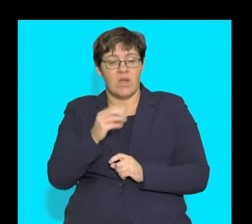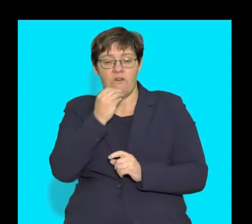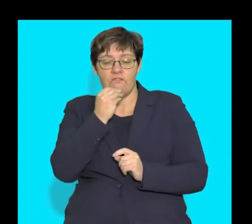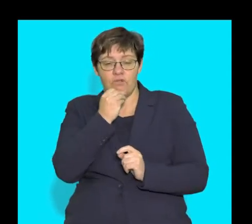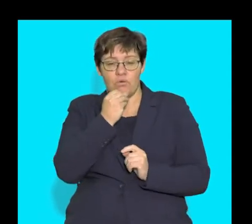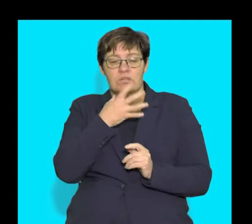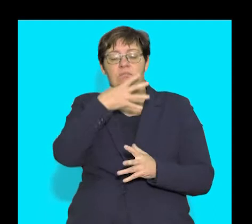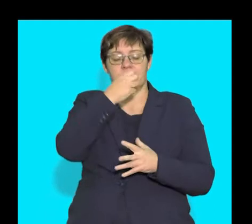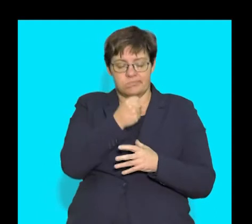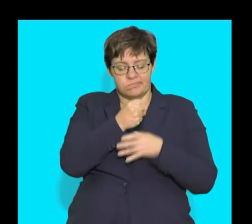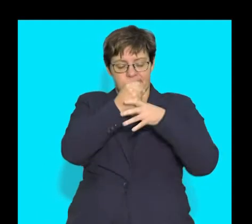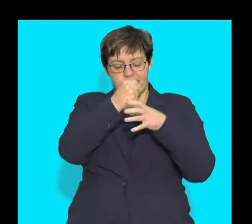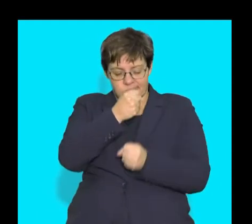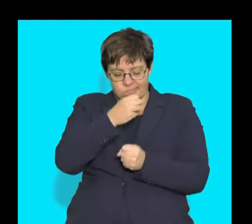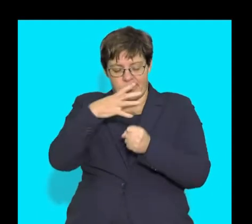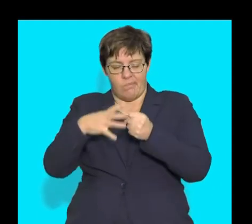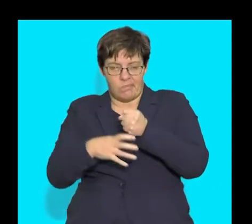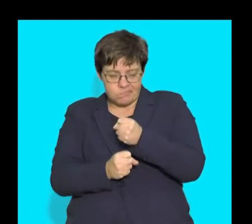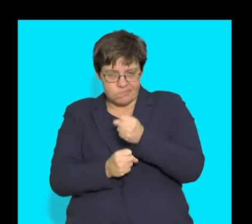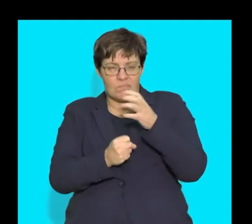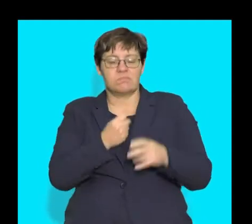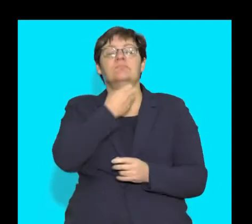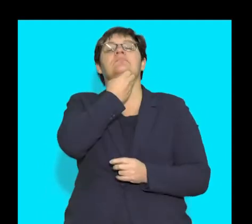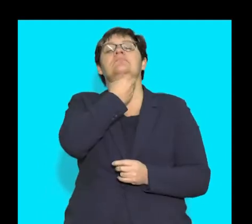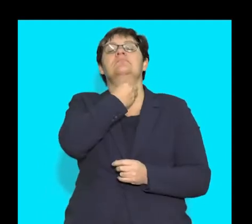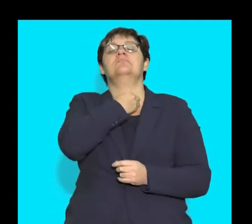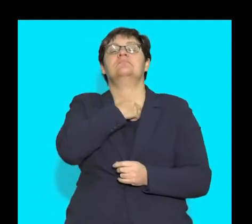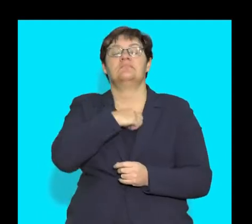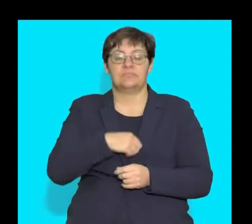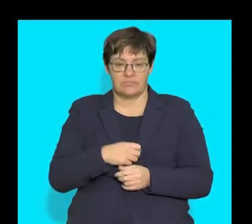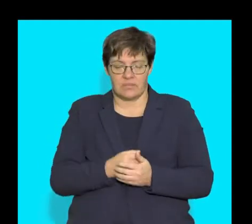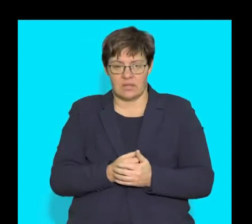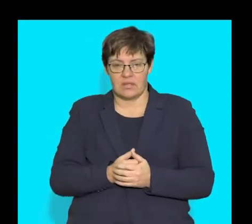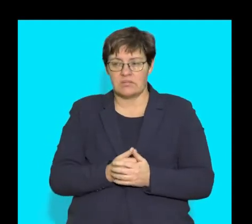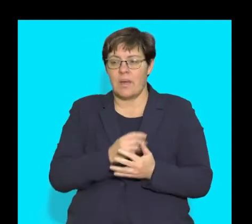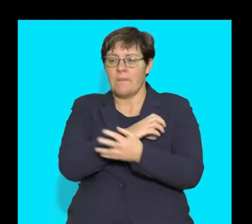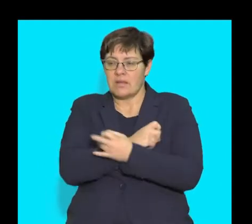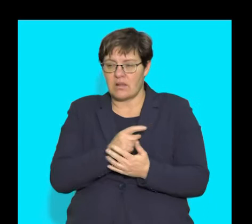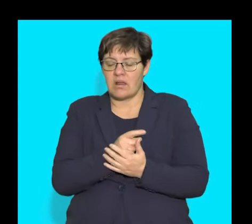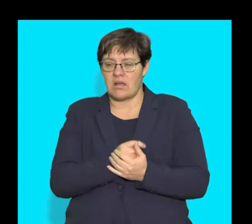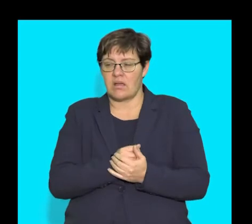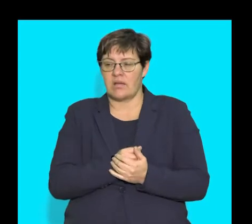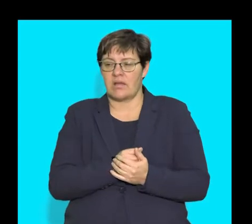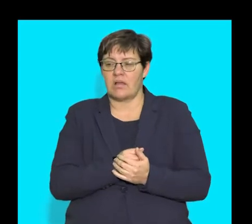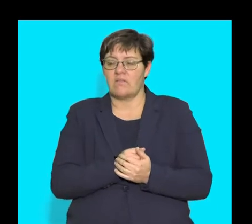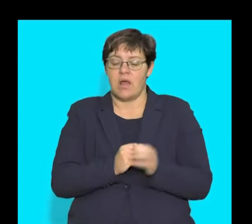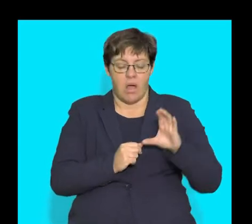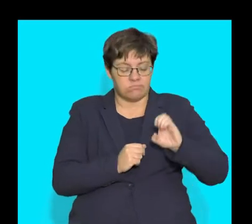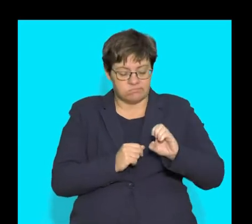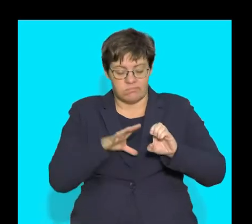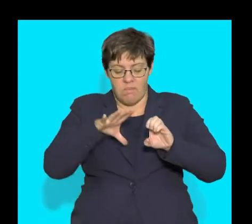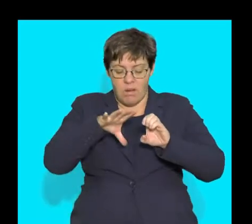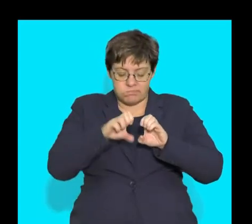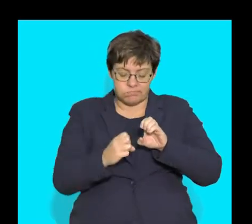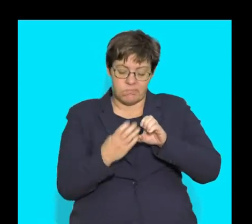food along. Guys, remember that we spoke about the muscular contractions that allow